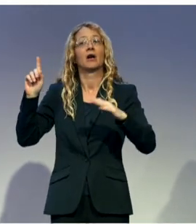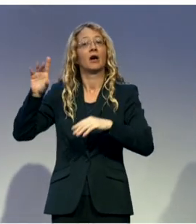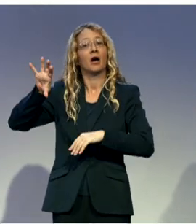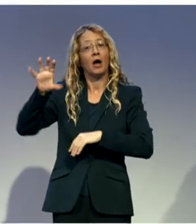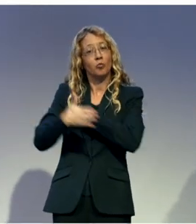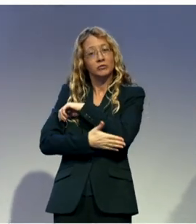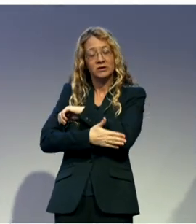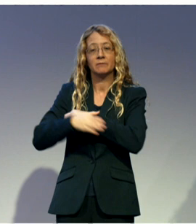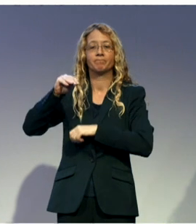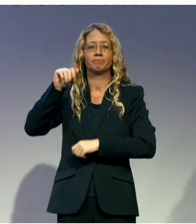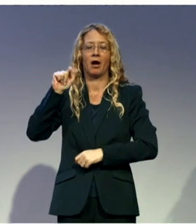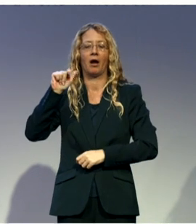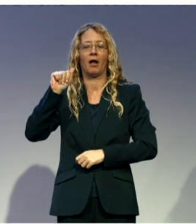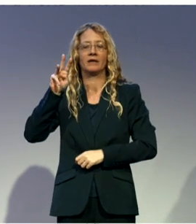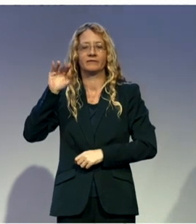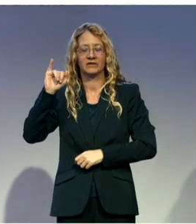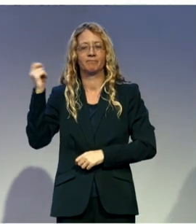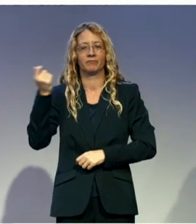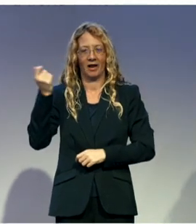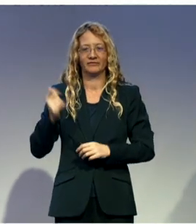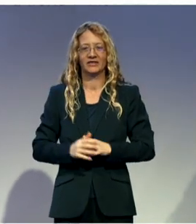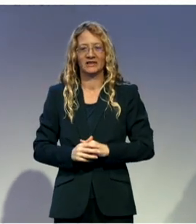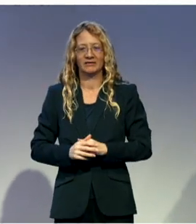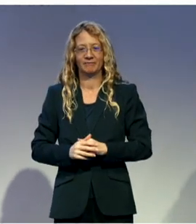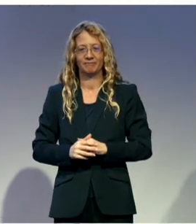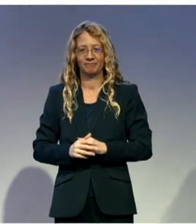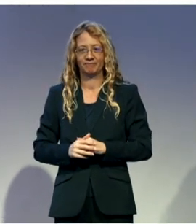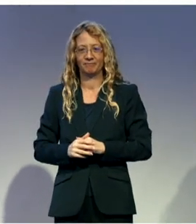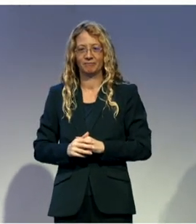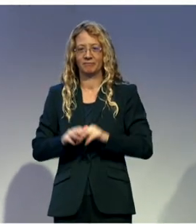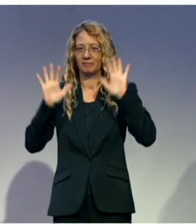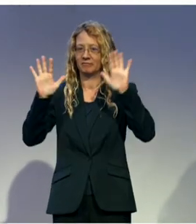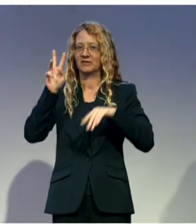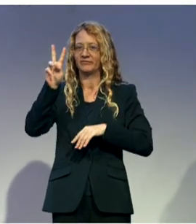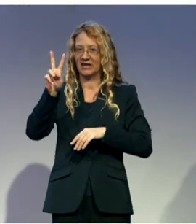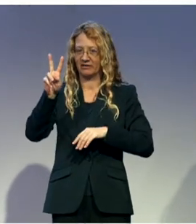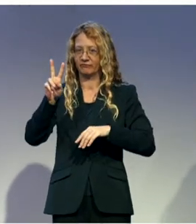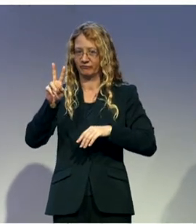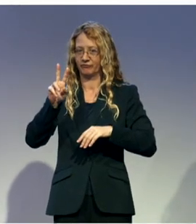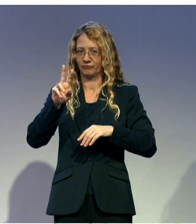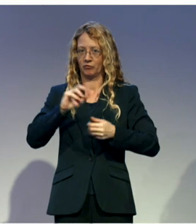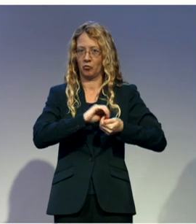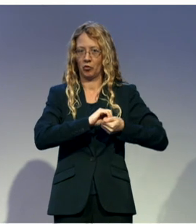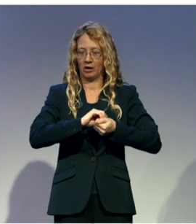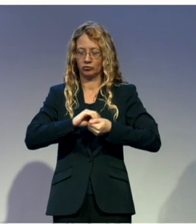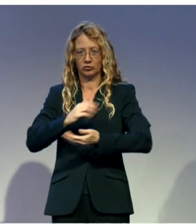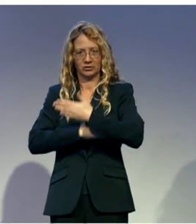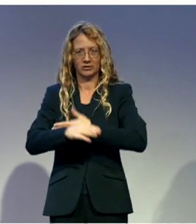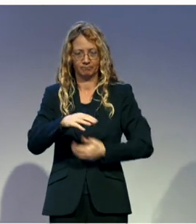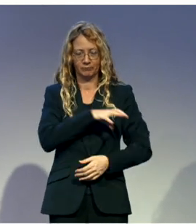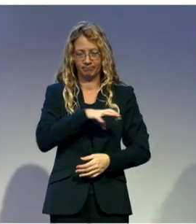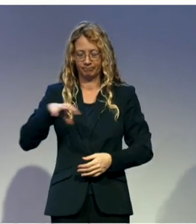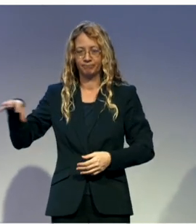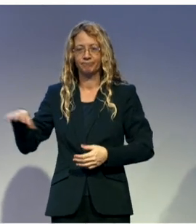for 12 disabled persons organization. My presentation